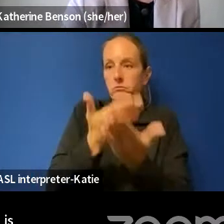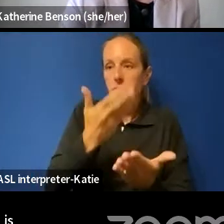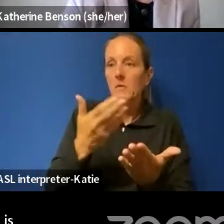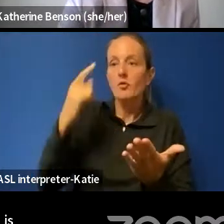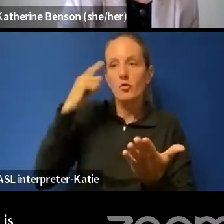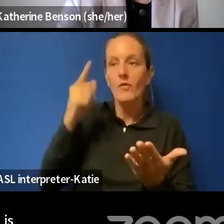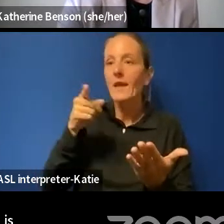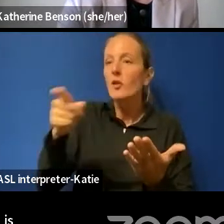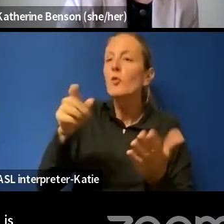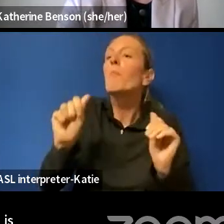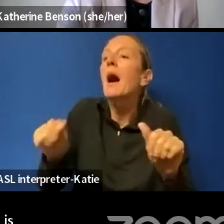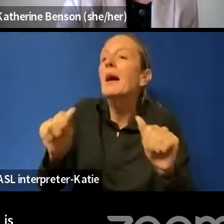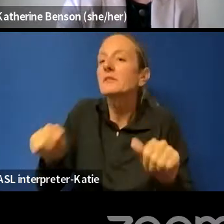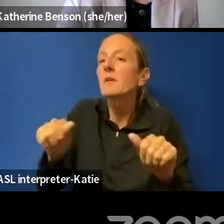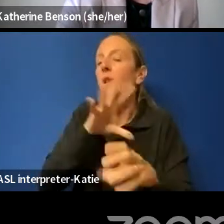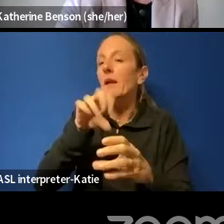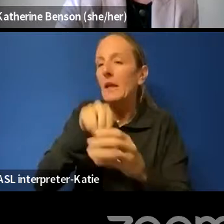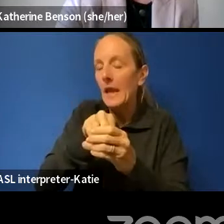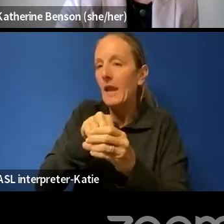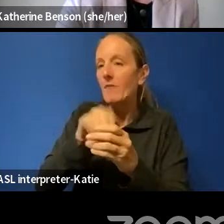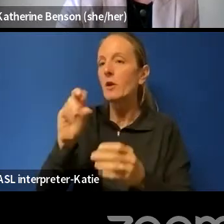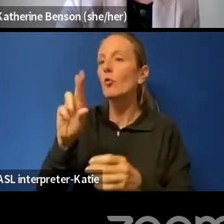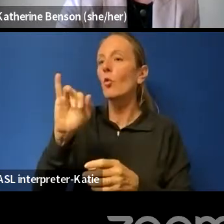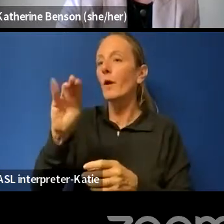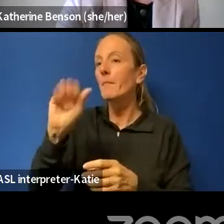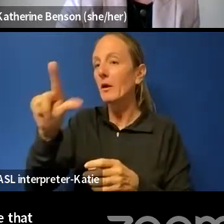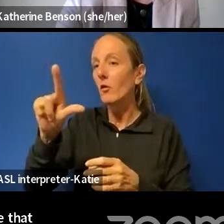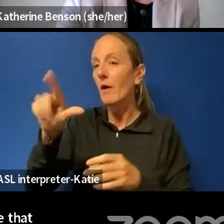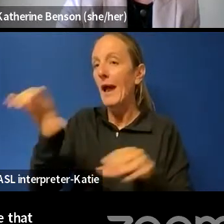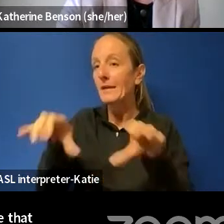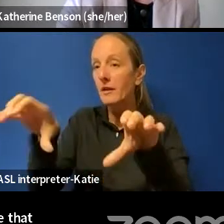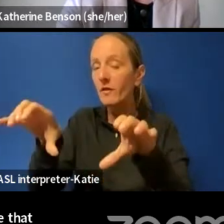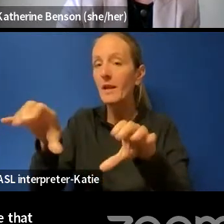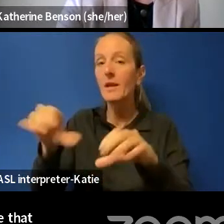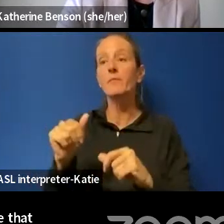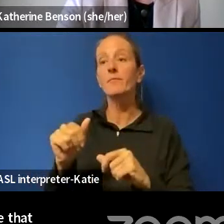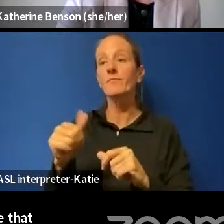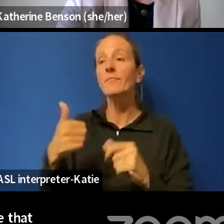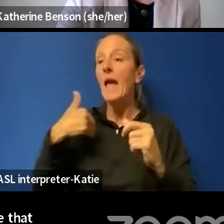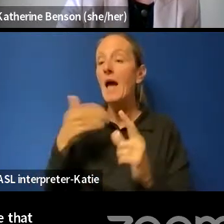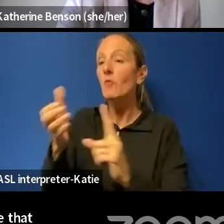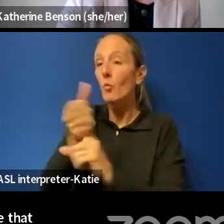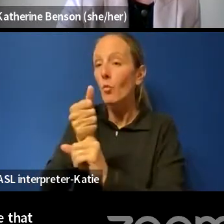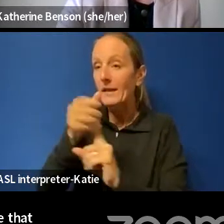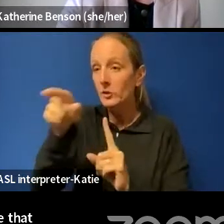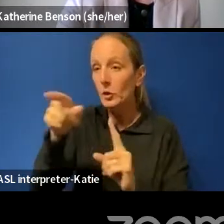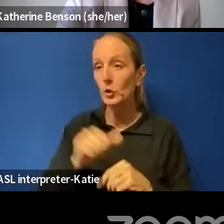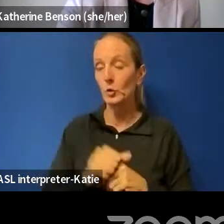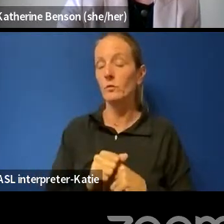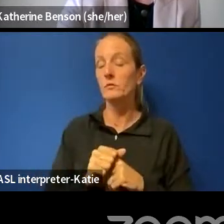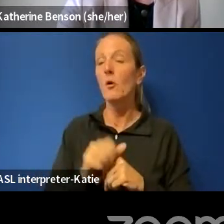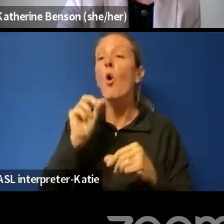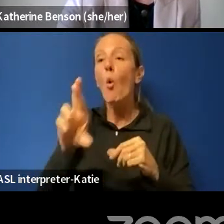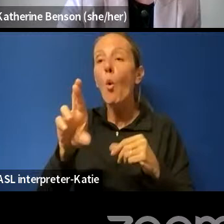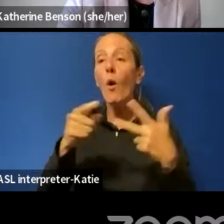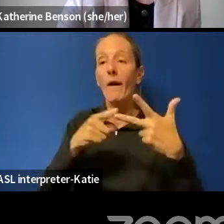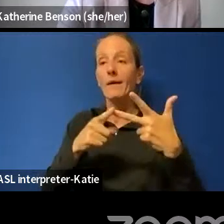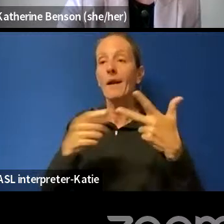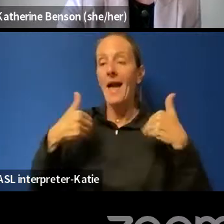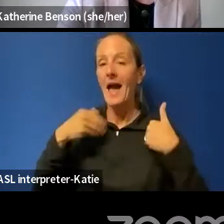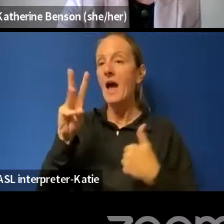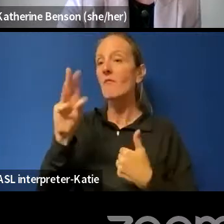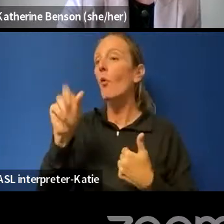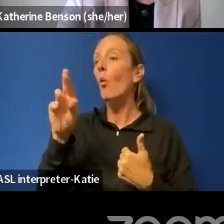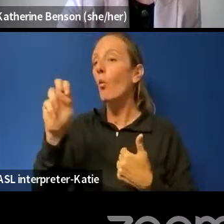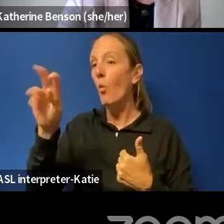activity, or have lawfully arrested you, or have a warrant. The reasonable grounds required for police are much more